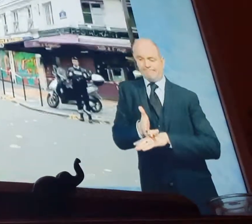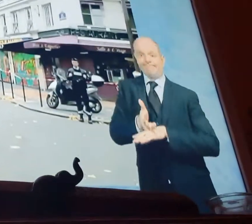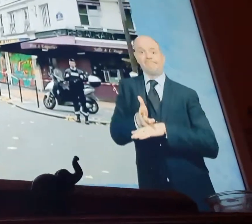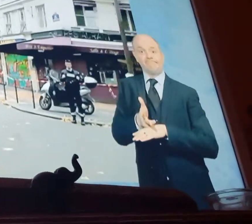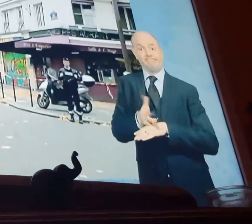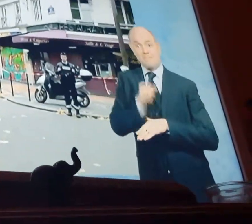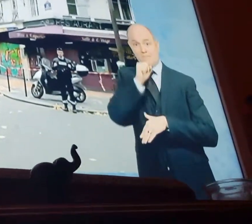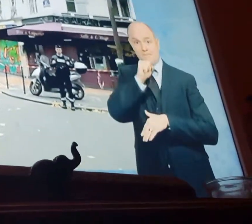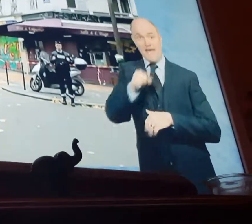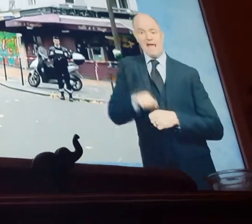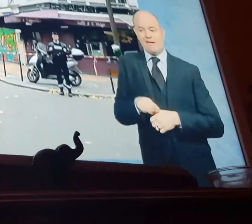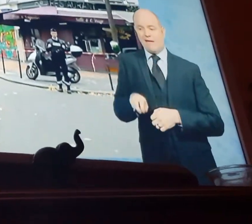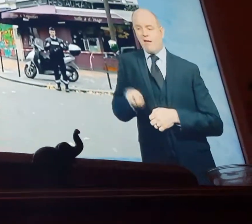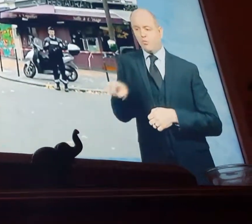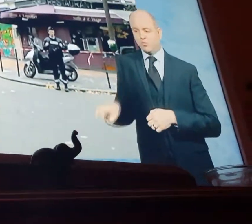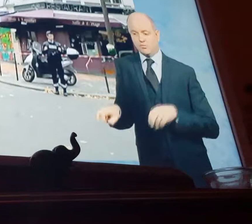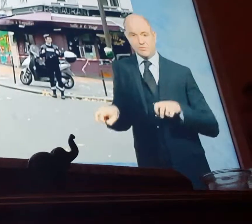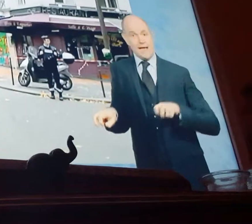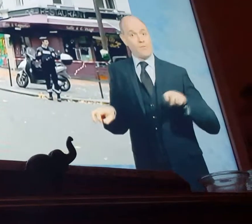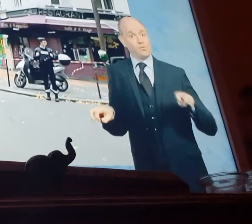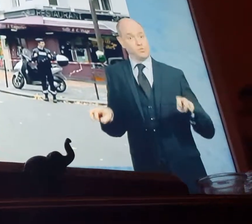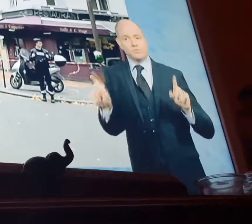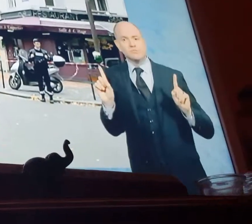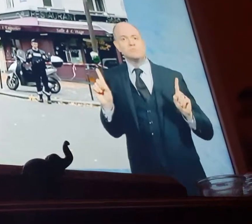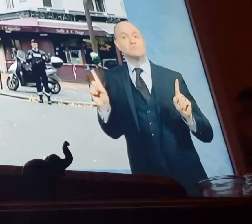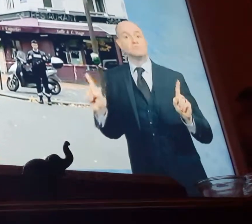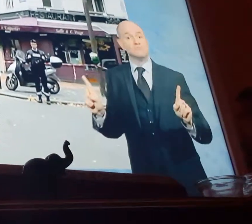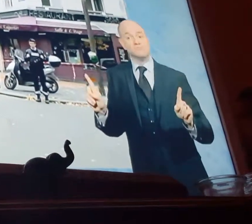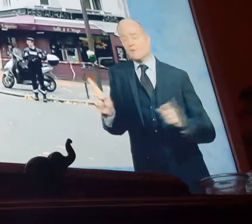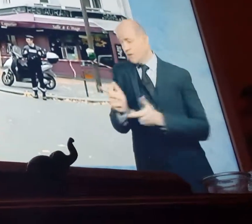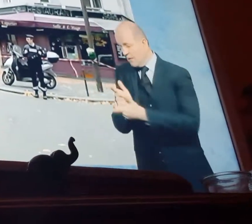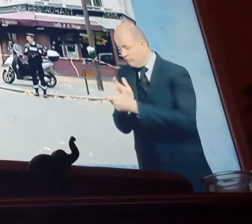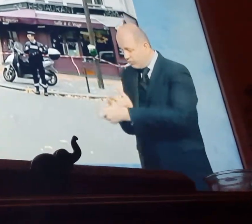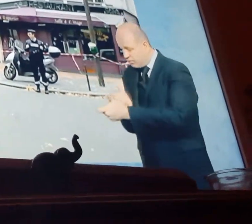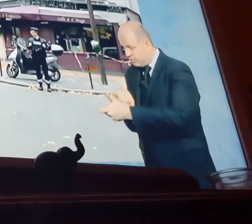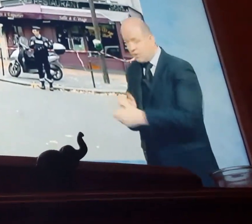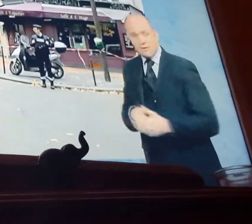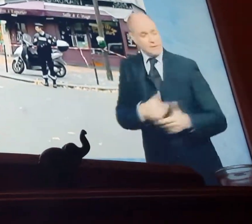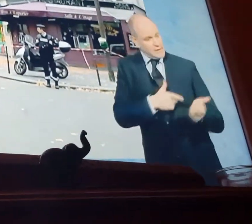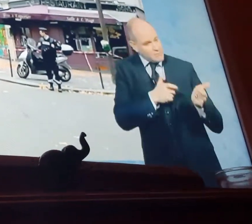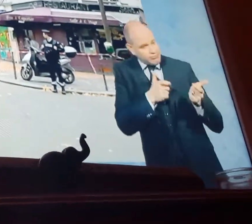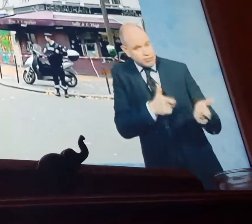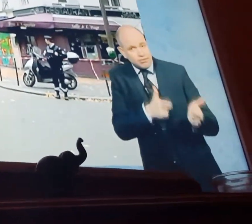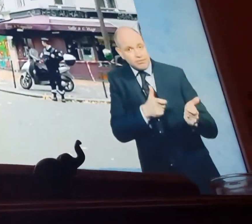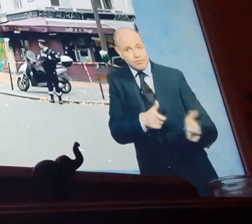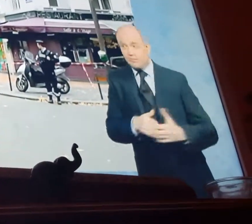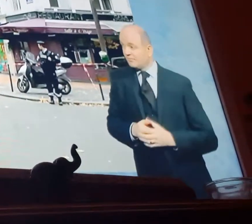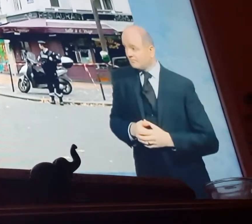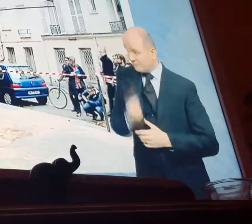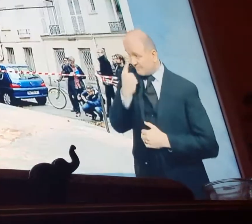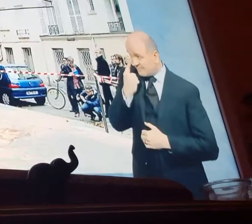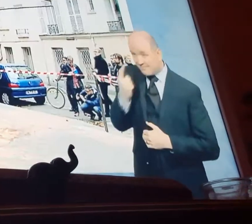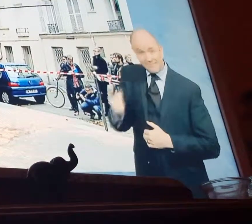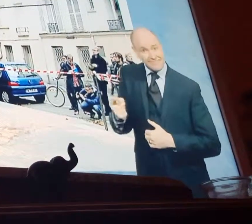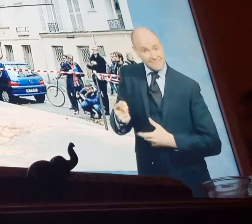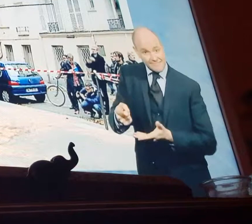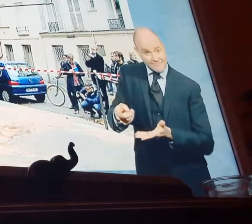you can see from the sawdust and the blood on the pavement, they kill people, that's it.